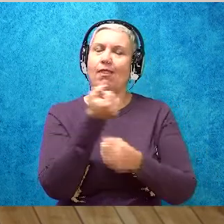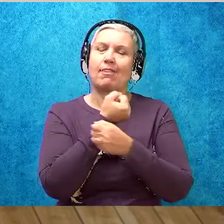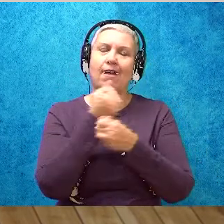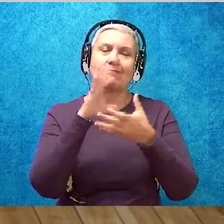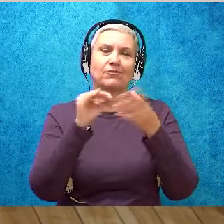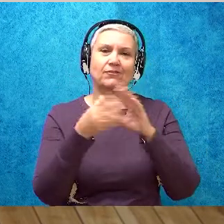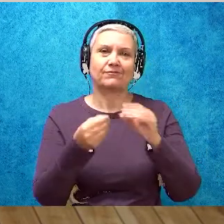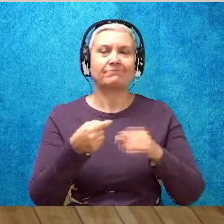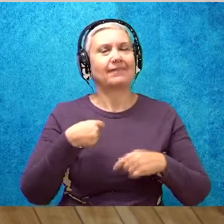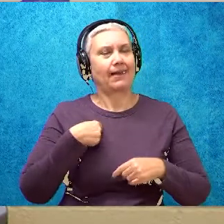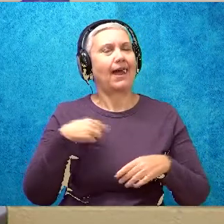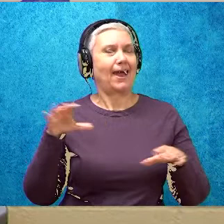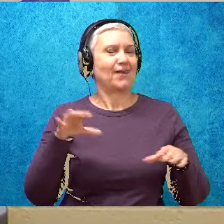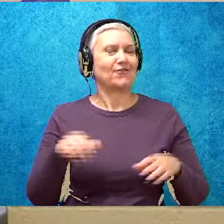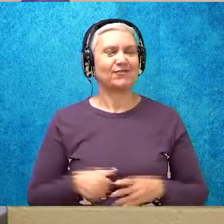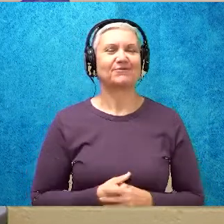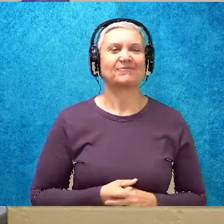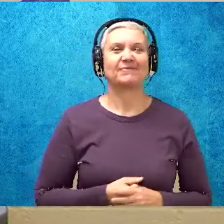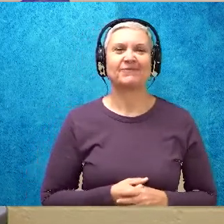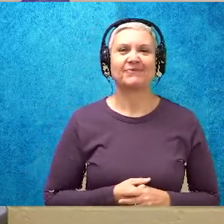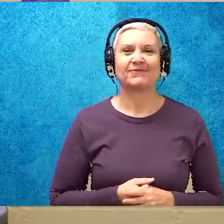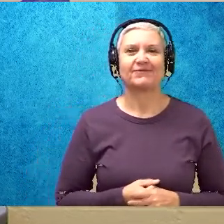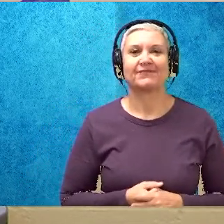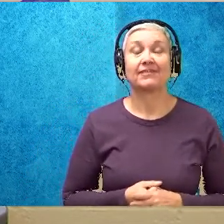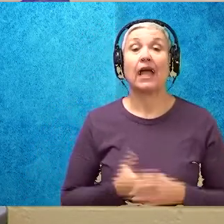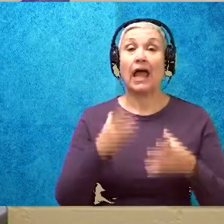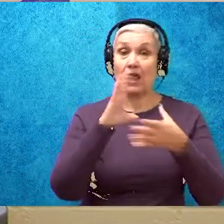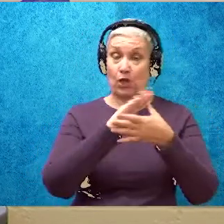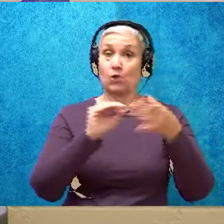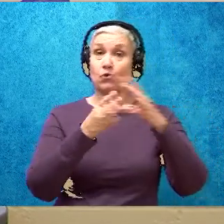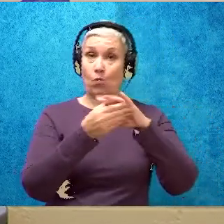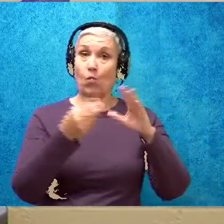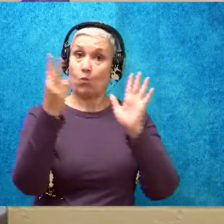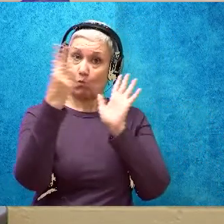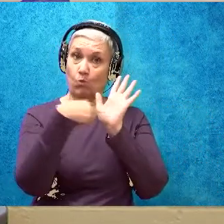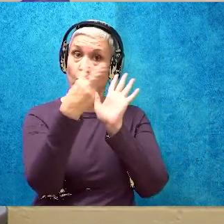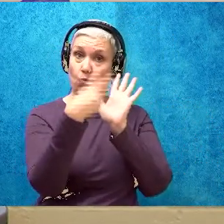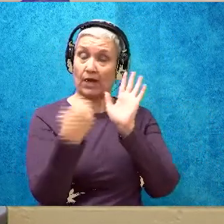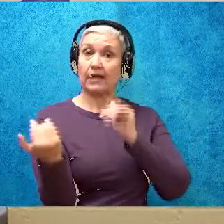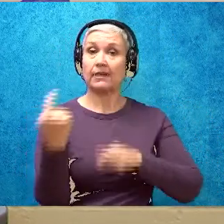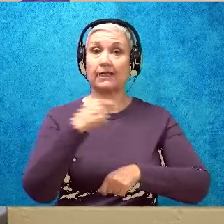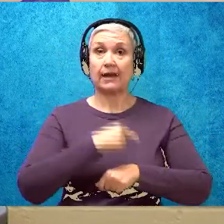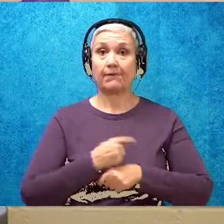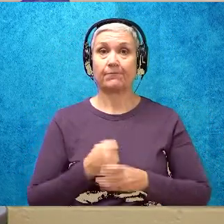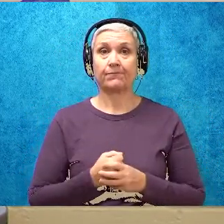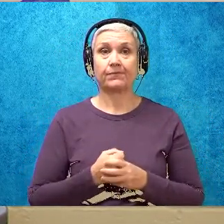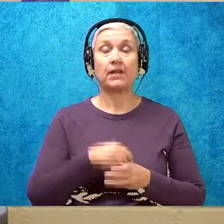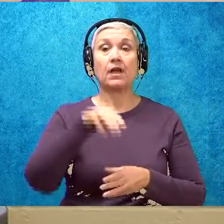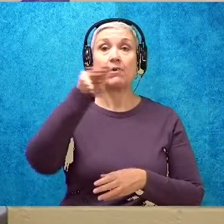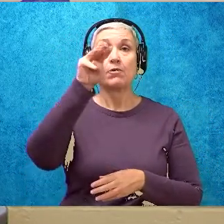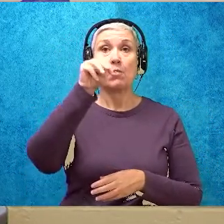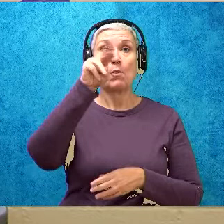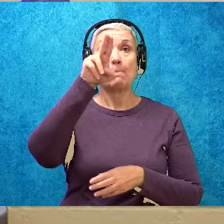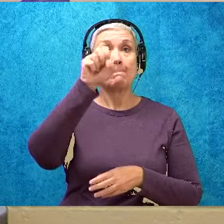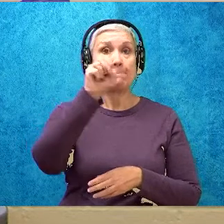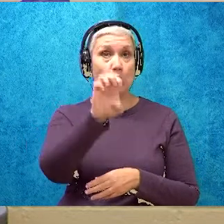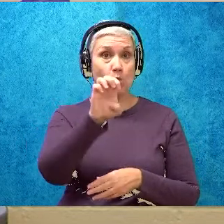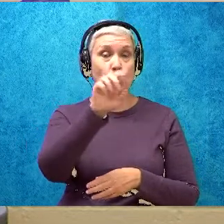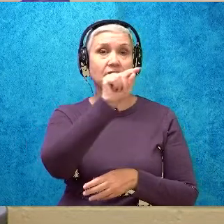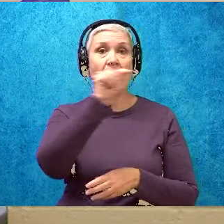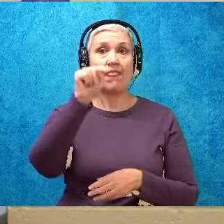I know I do. Okay, so the story that we're going to read today is Muse the Mule.